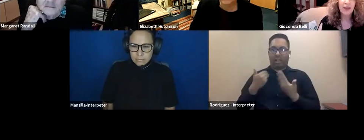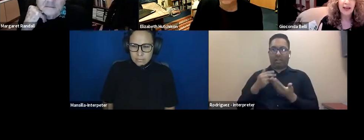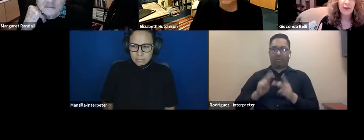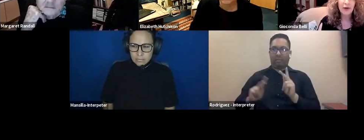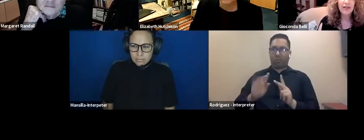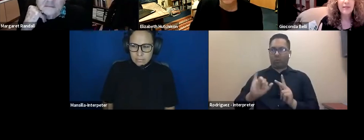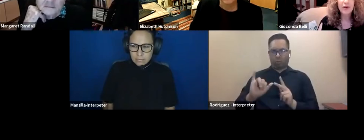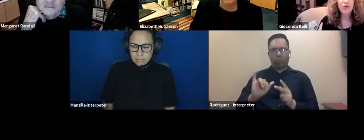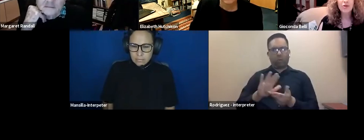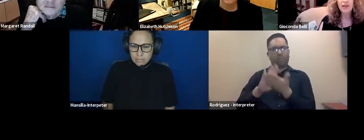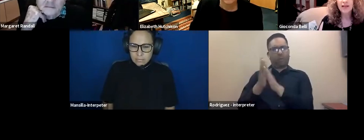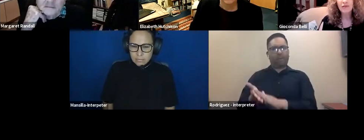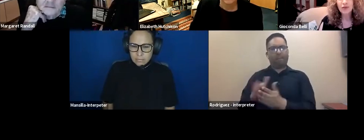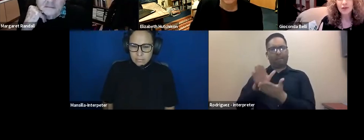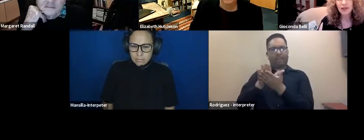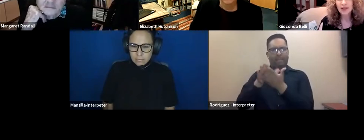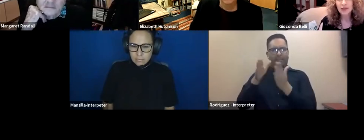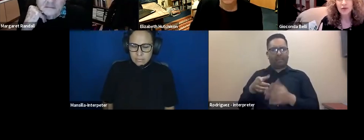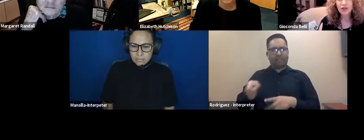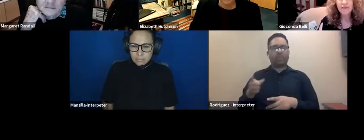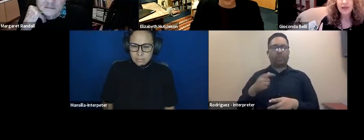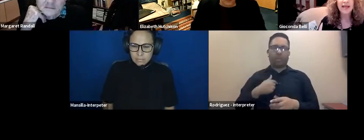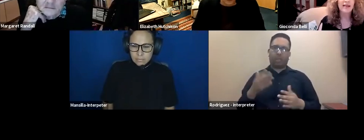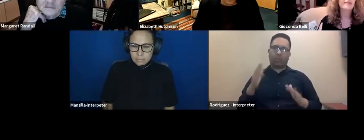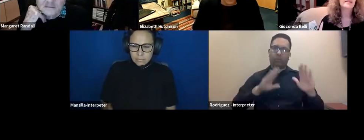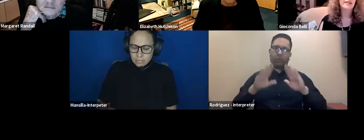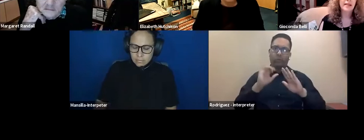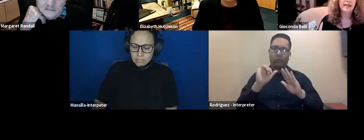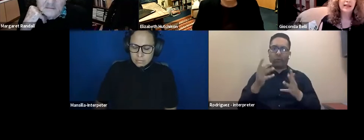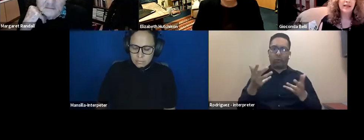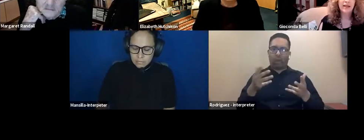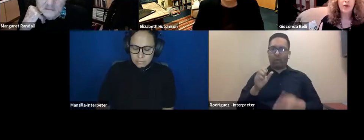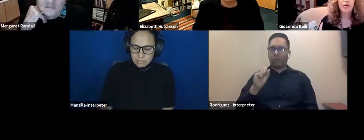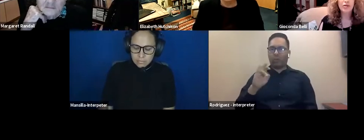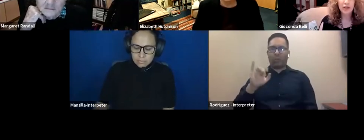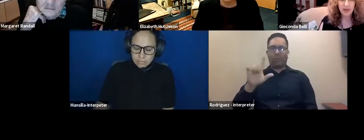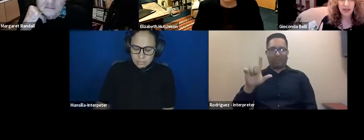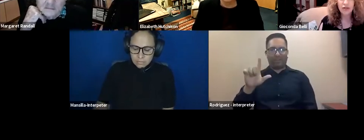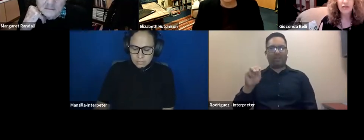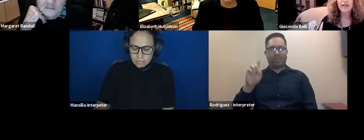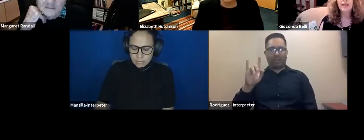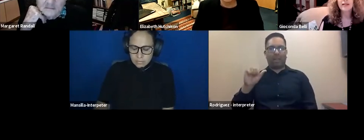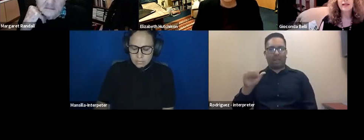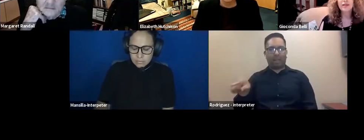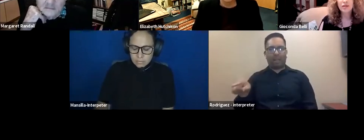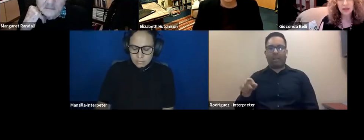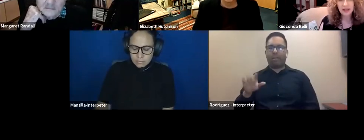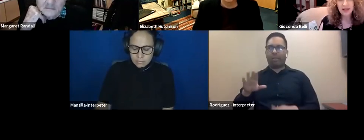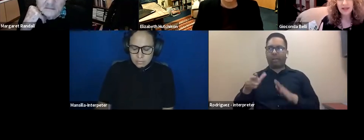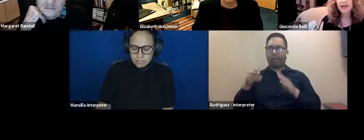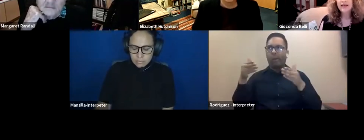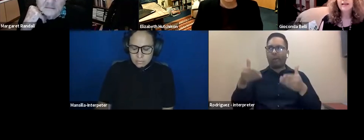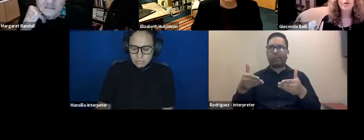I'm worried about also the influence of the social media in the concentration, in the